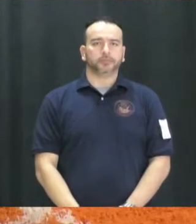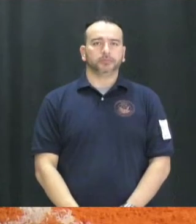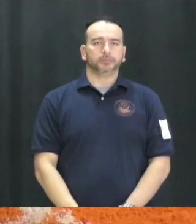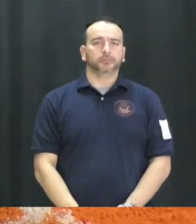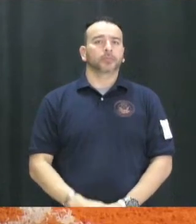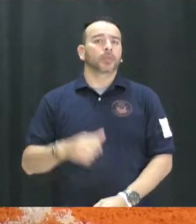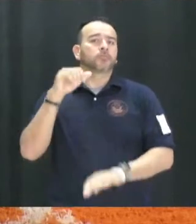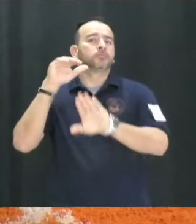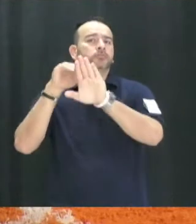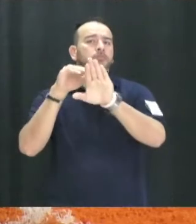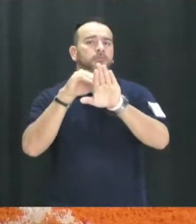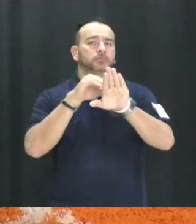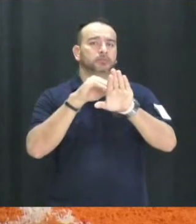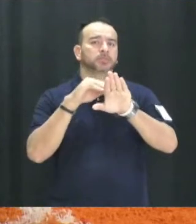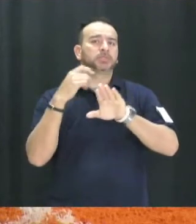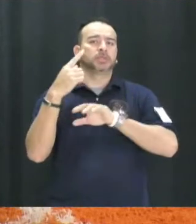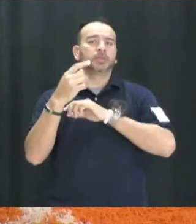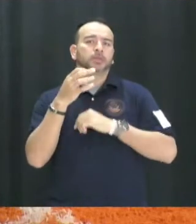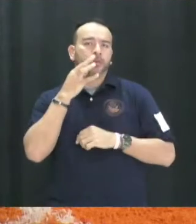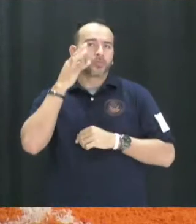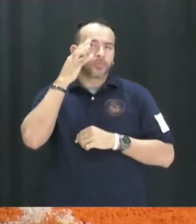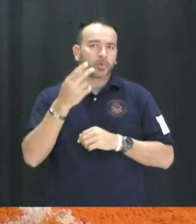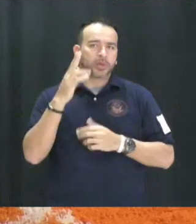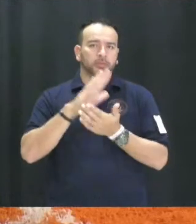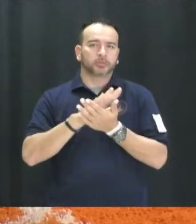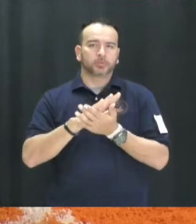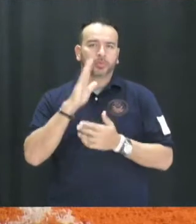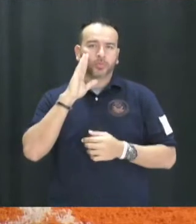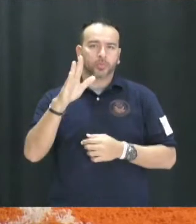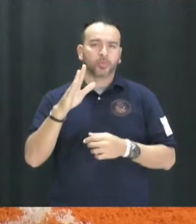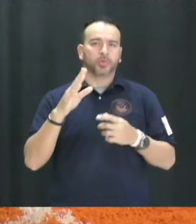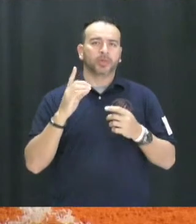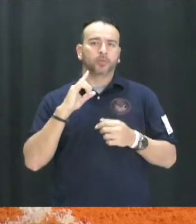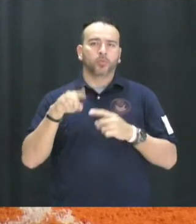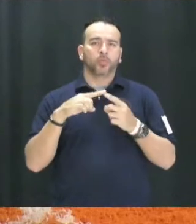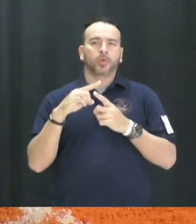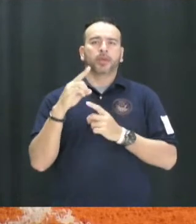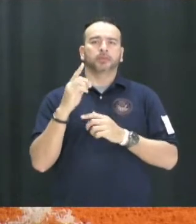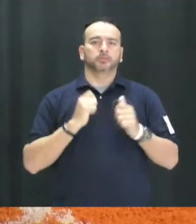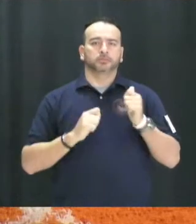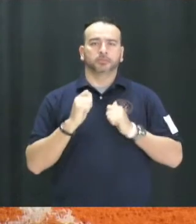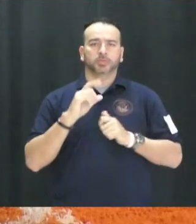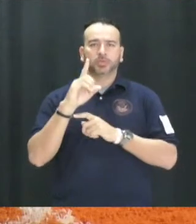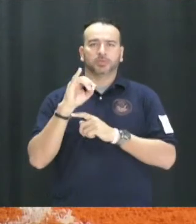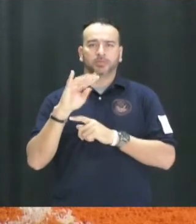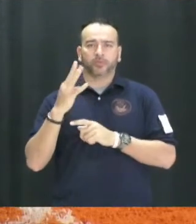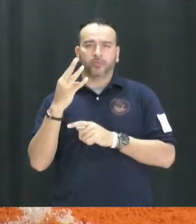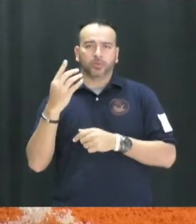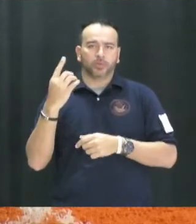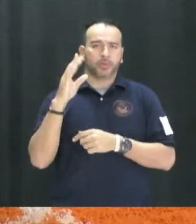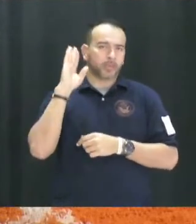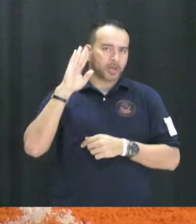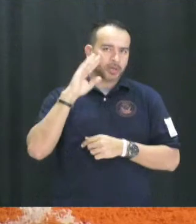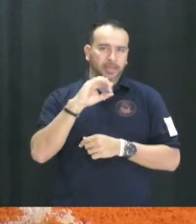Just a reminder, the next Boone High School theater department show is today, December 4th at Blankner and December 7th